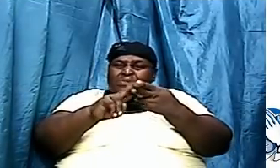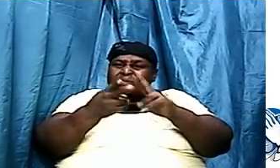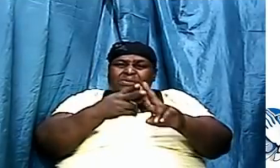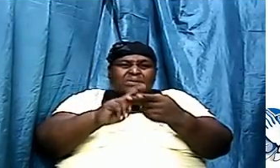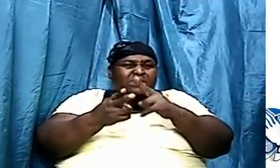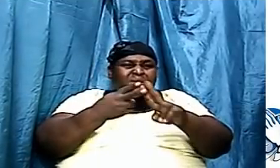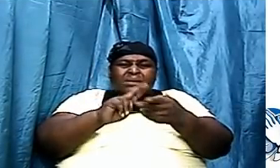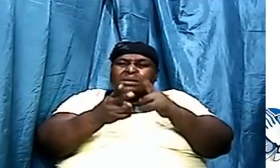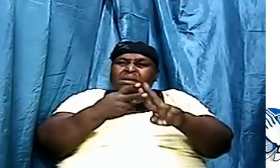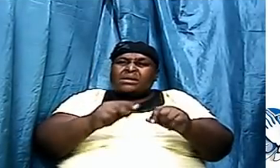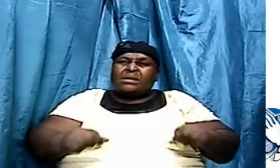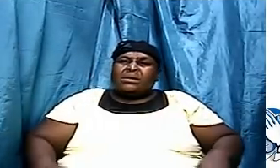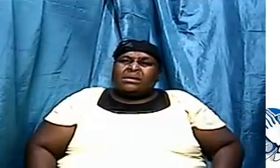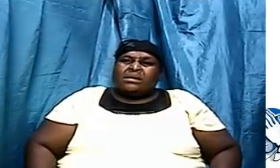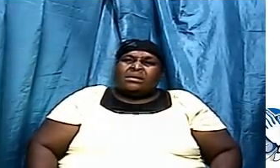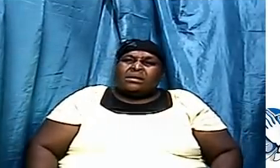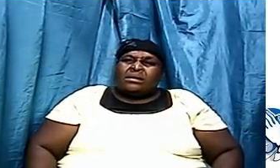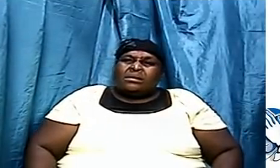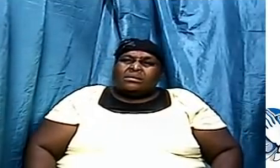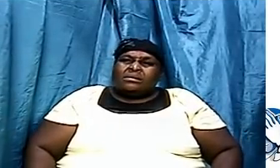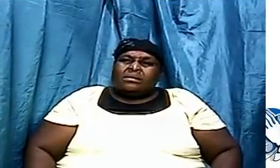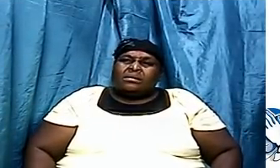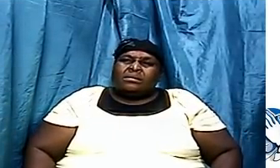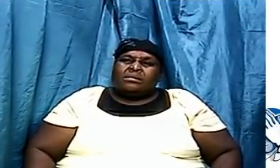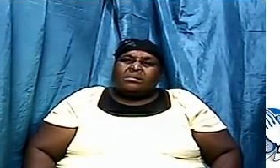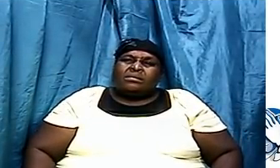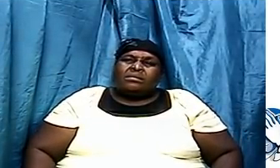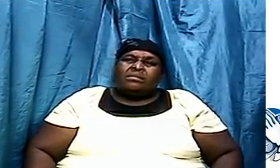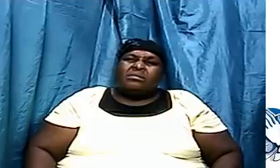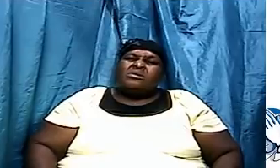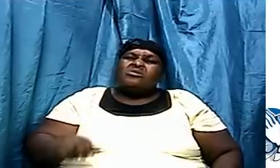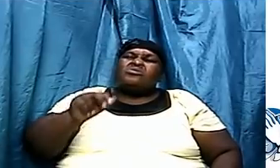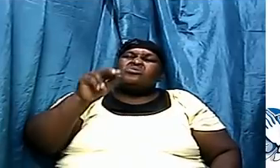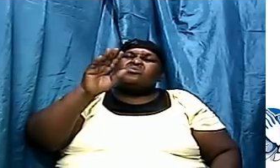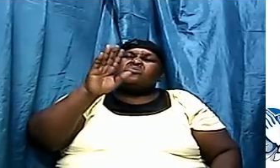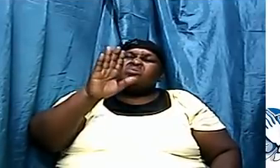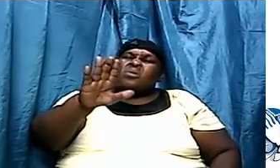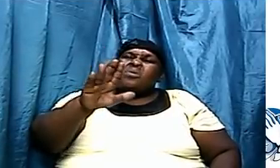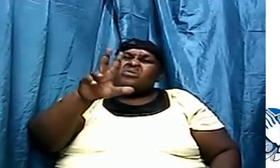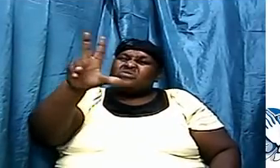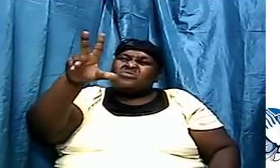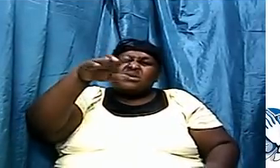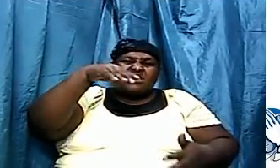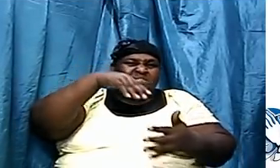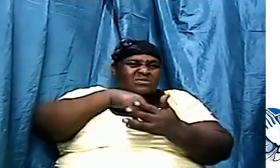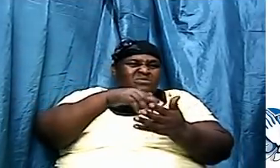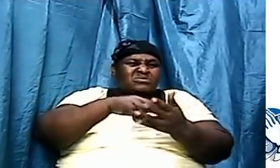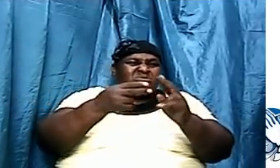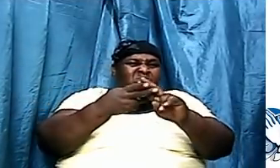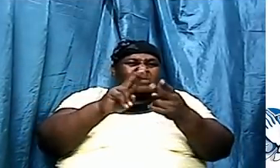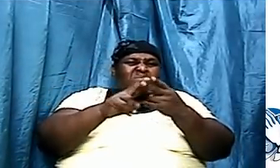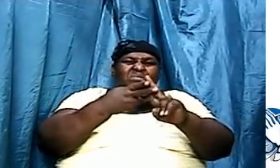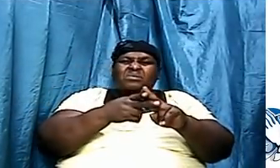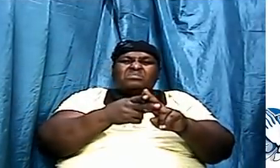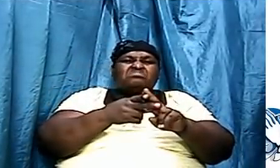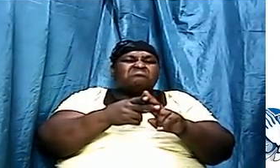Sorry Polly me. Your 3000 number is very off.